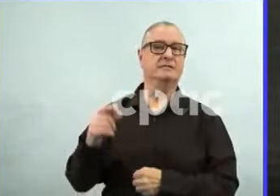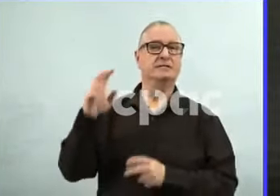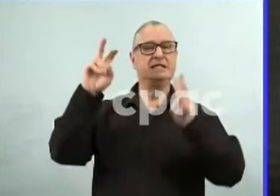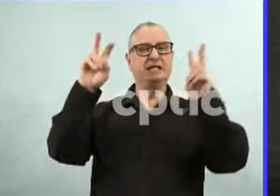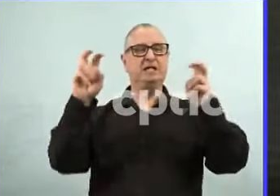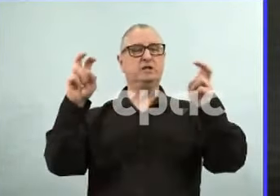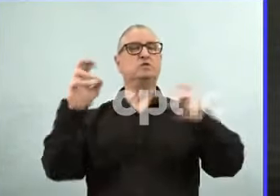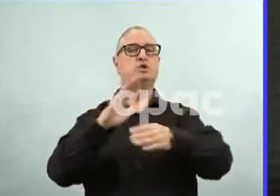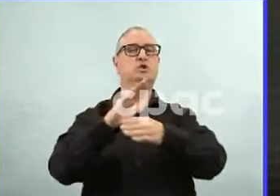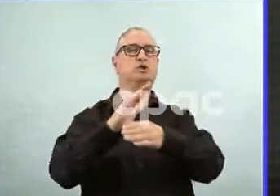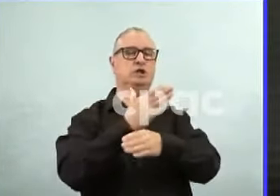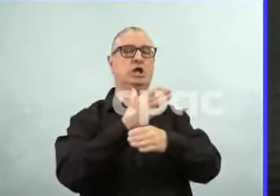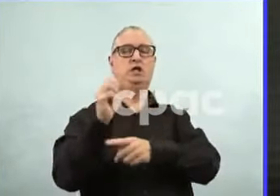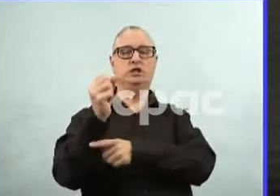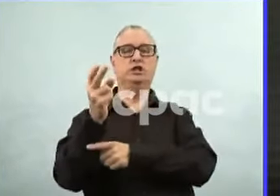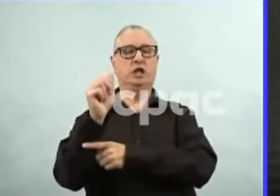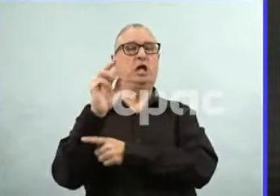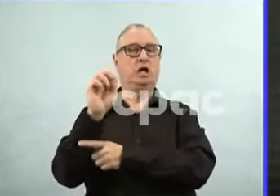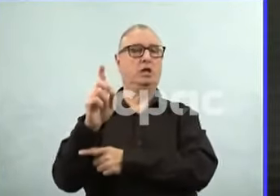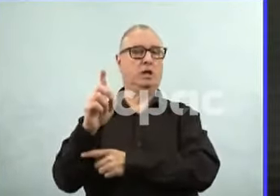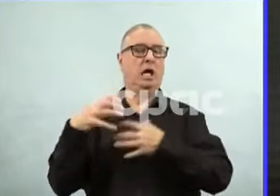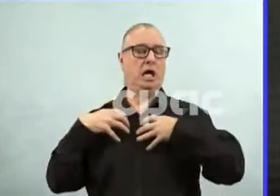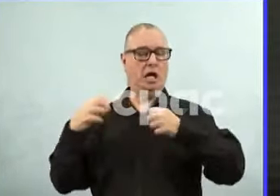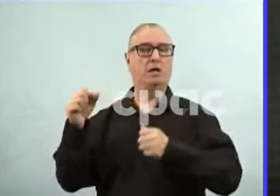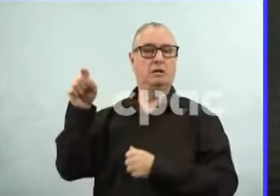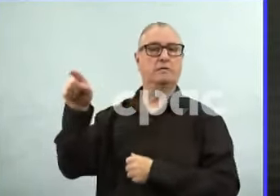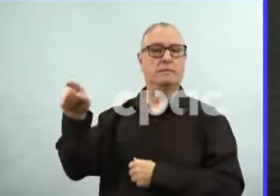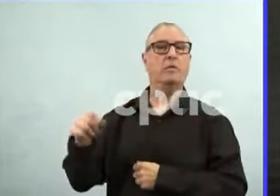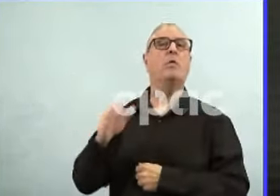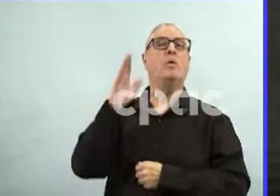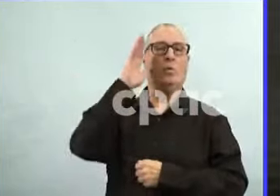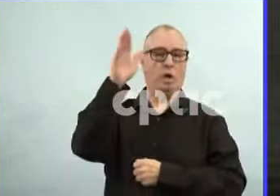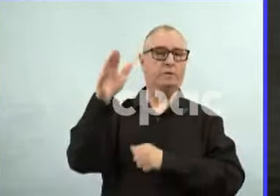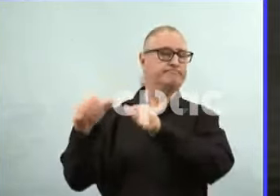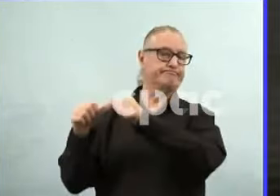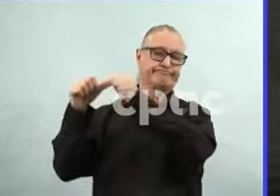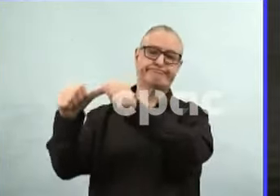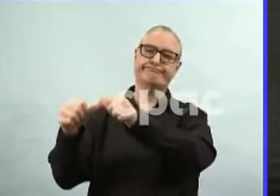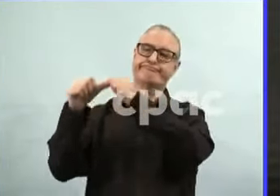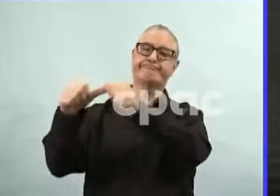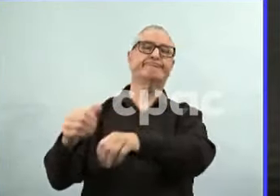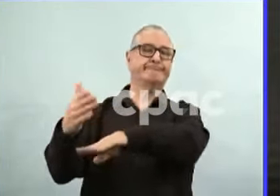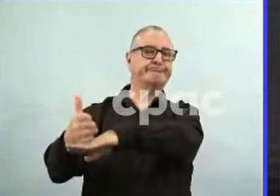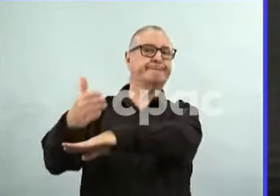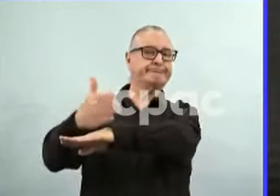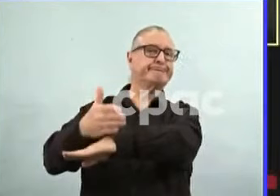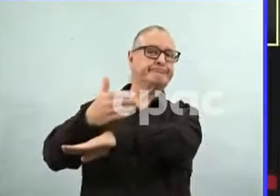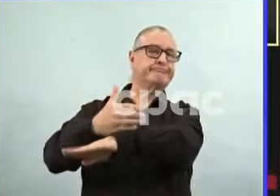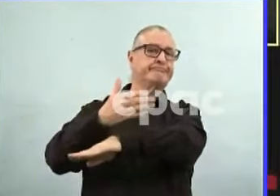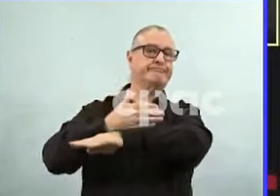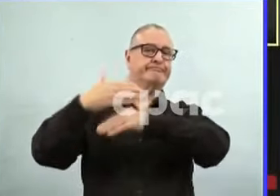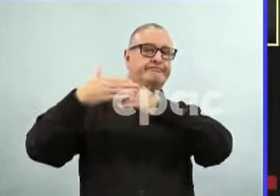think, you know, we'll all continue to work on that and strive to build that acute care capacity as much as possible.